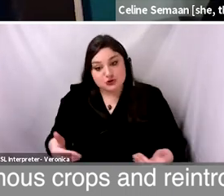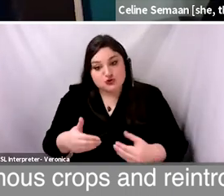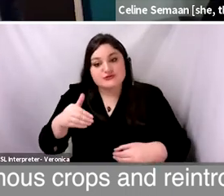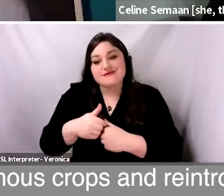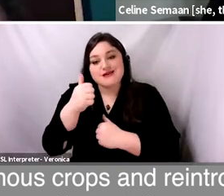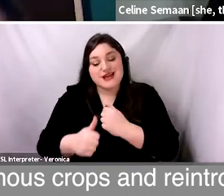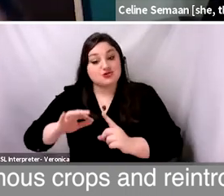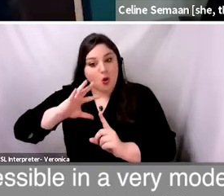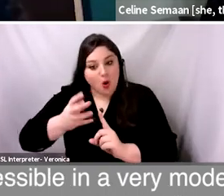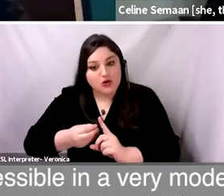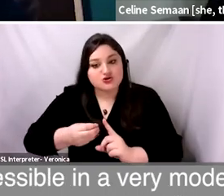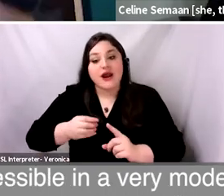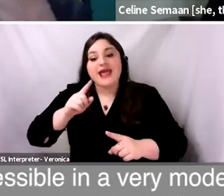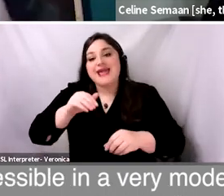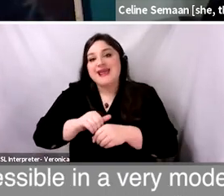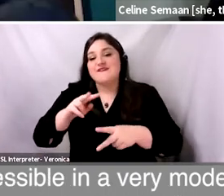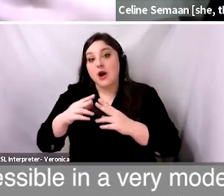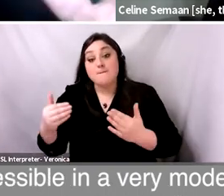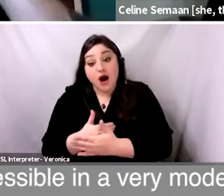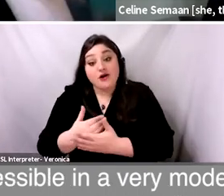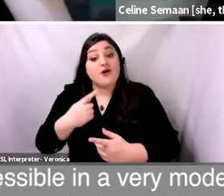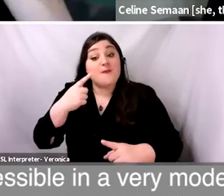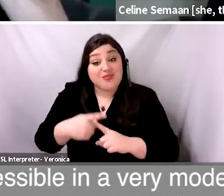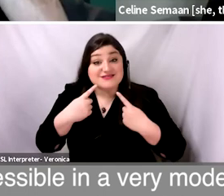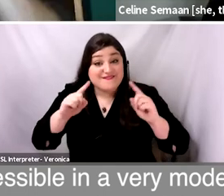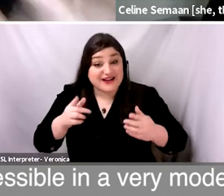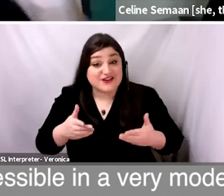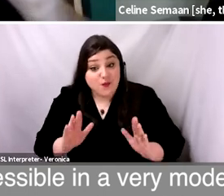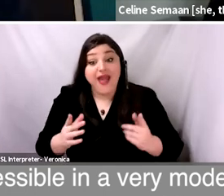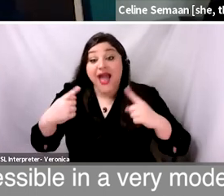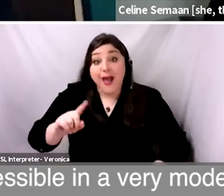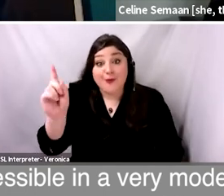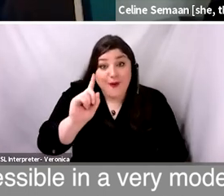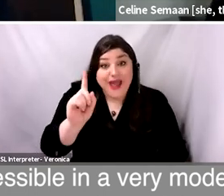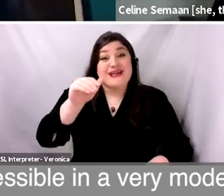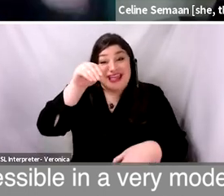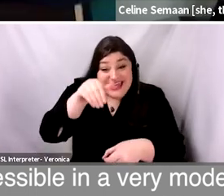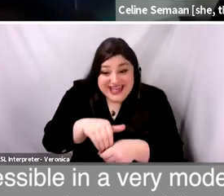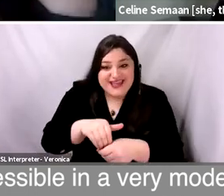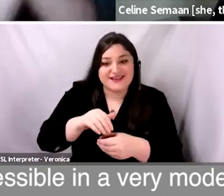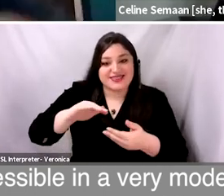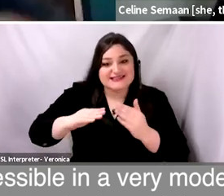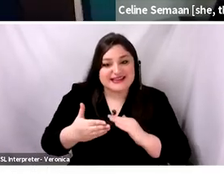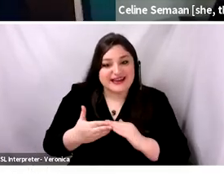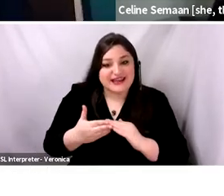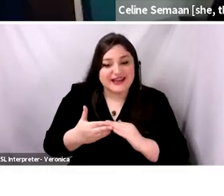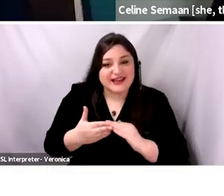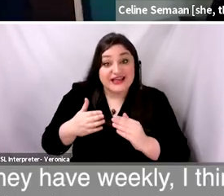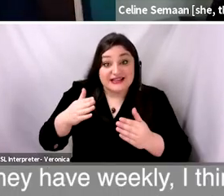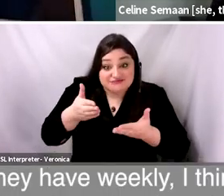culture and making it accessible in a very modern and effective way in the middle of the city.